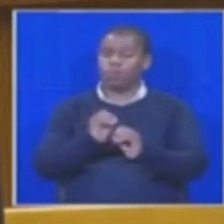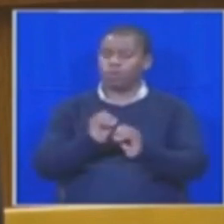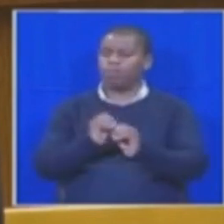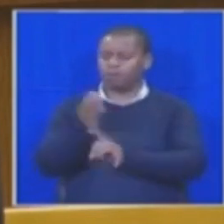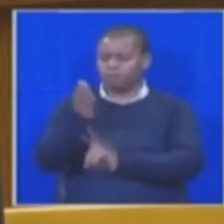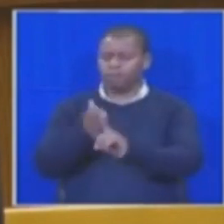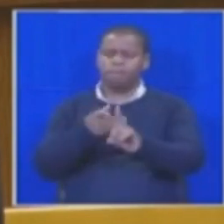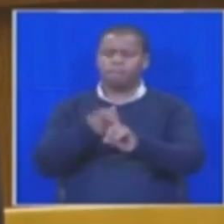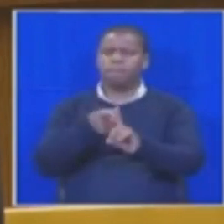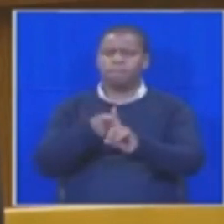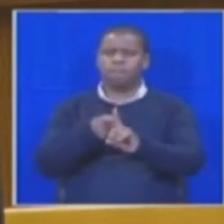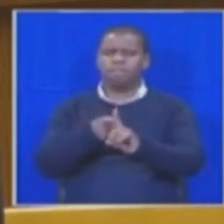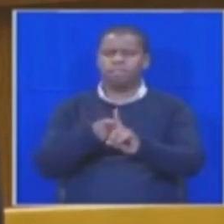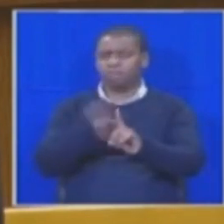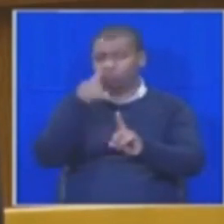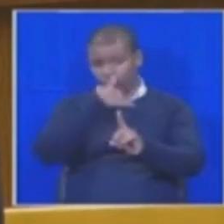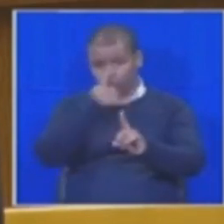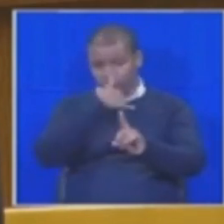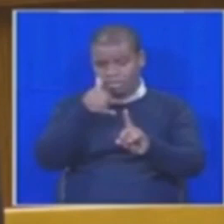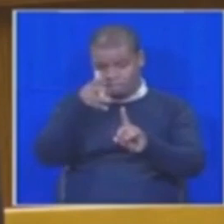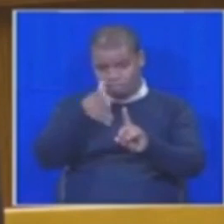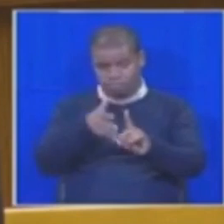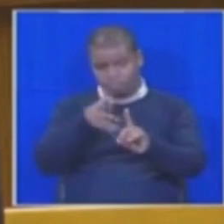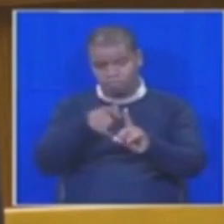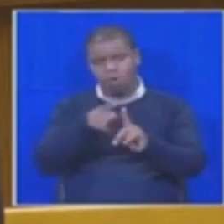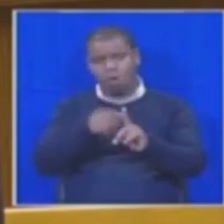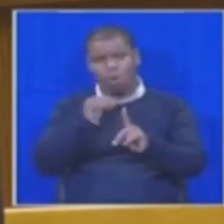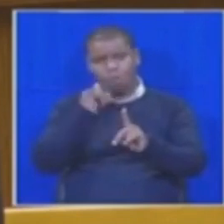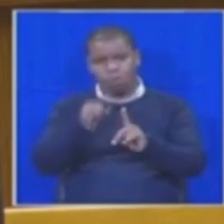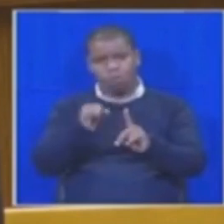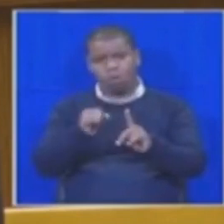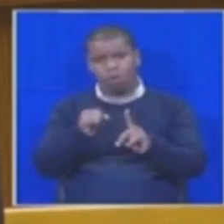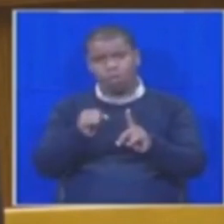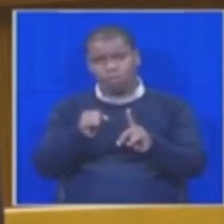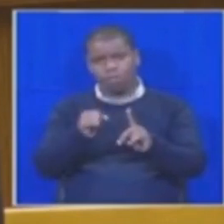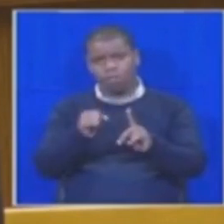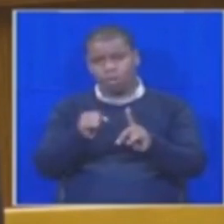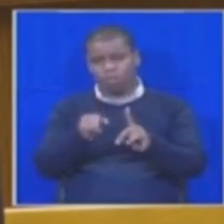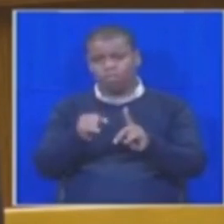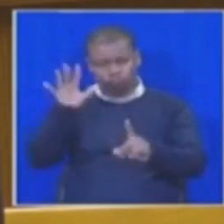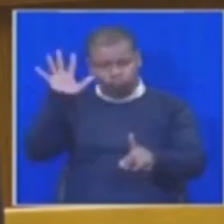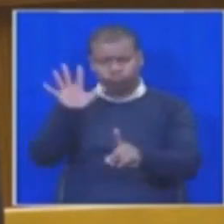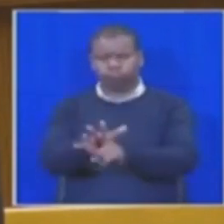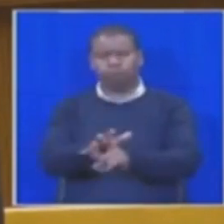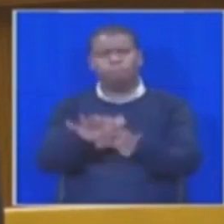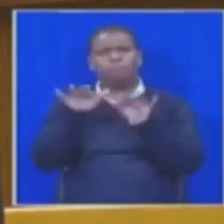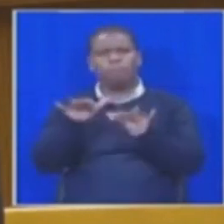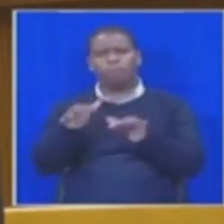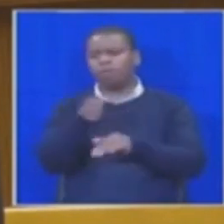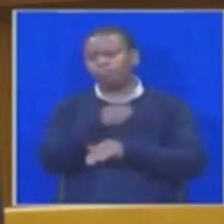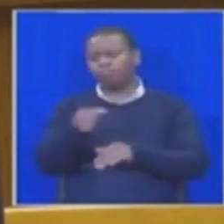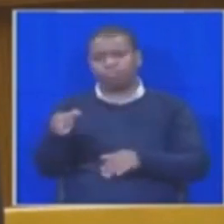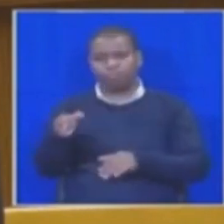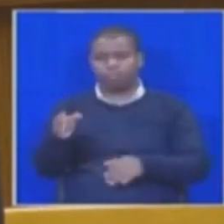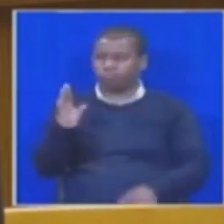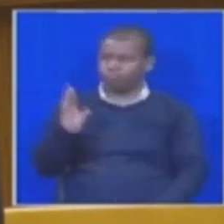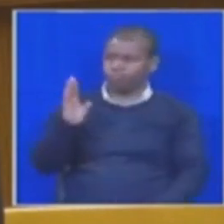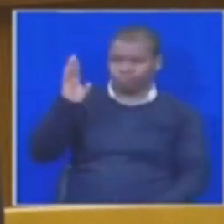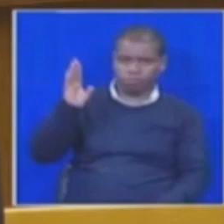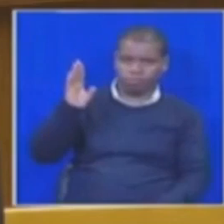injustices, cruel tendencies to our fellow South Africans. Honourable member,